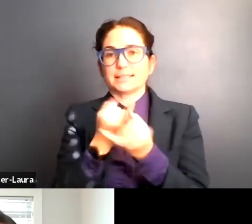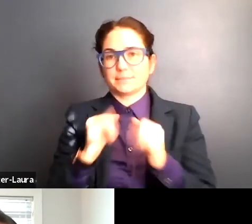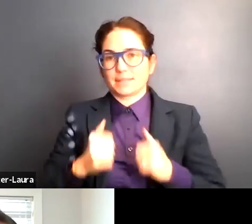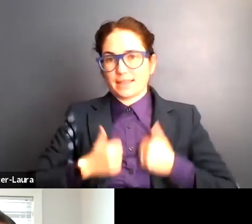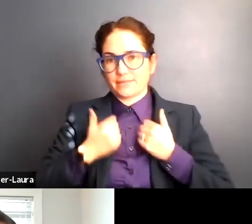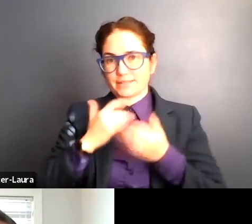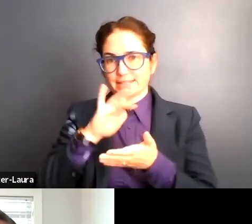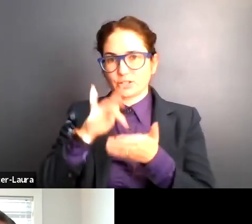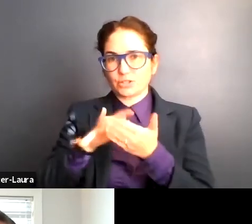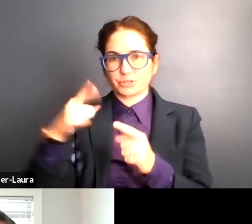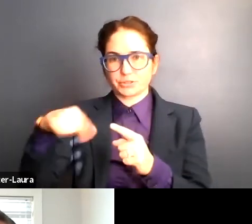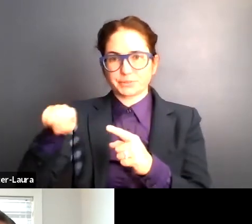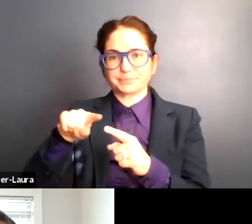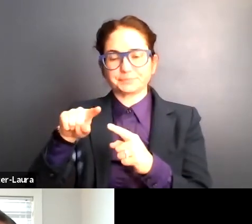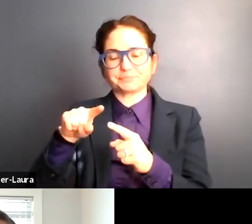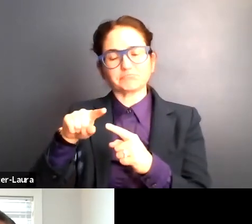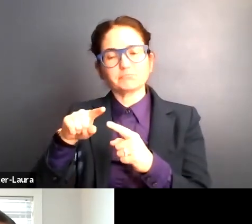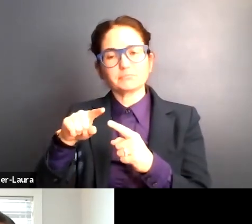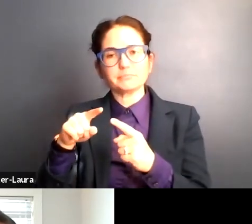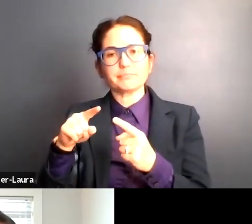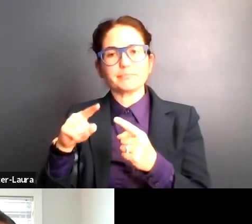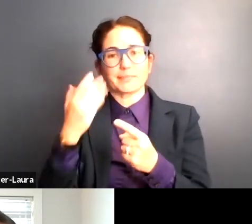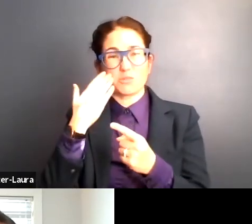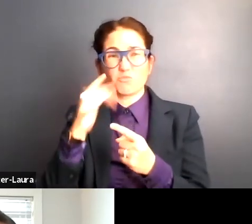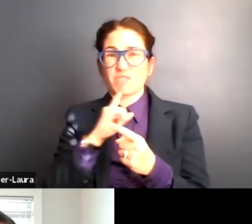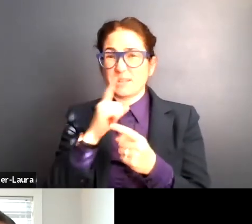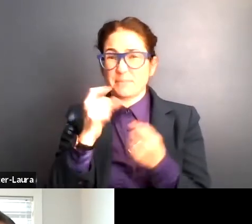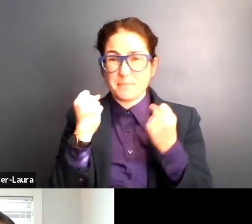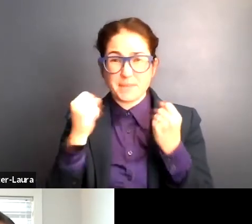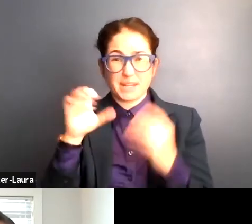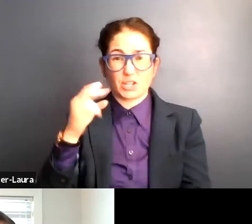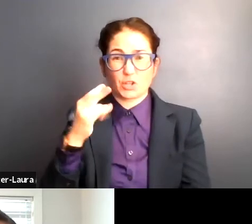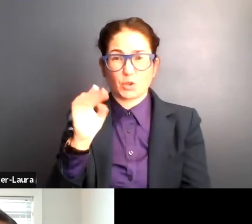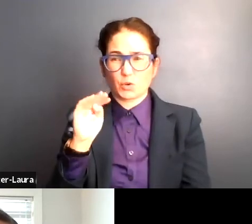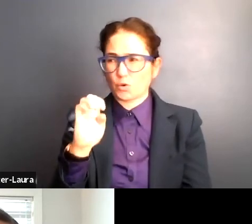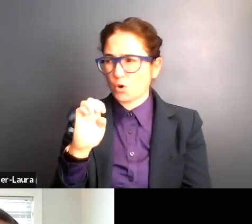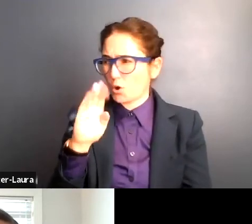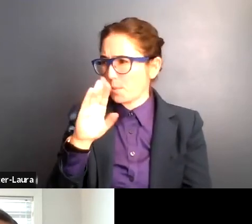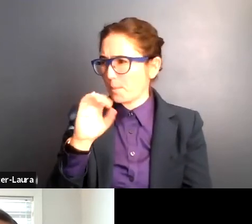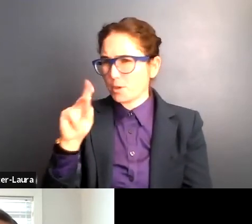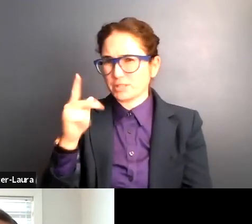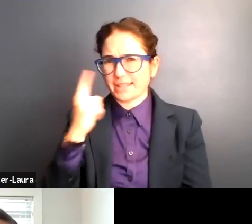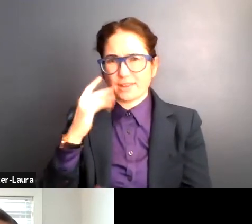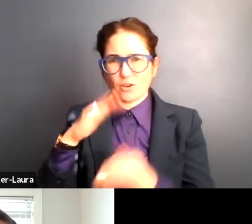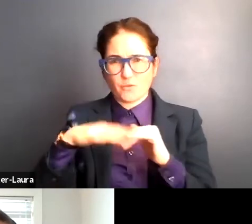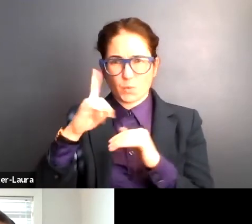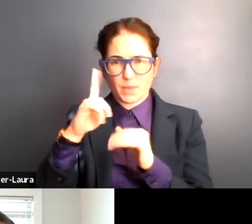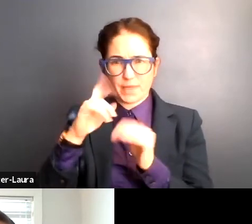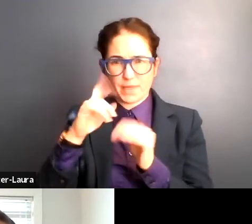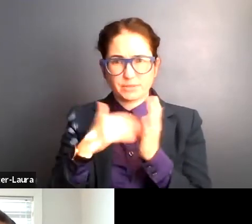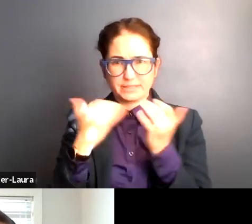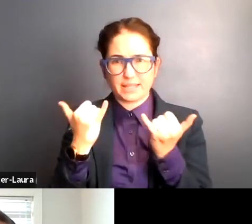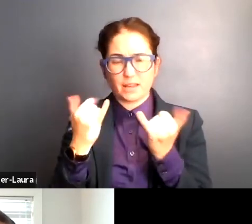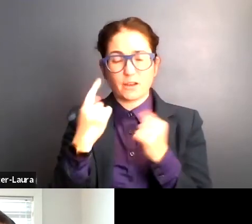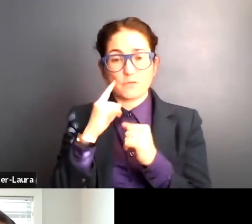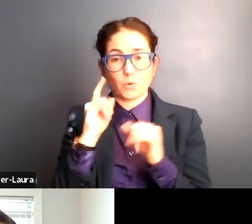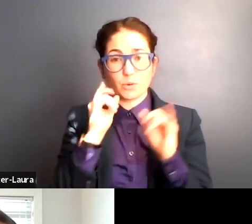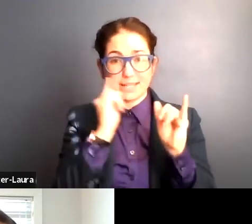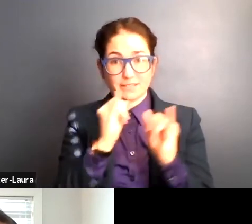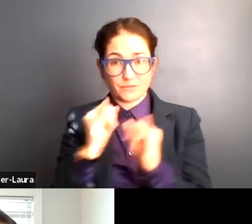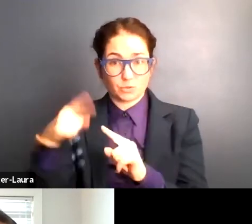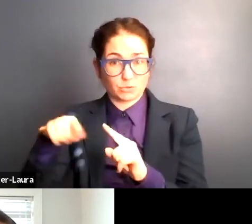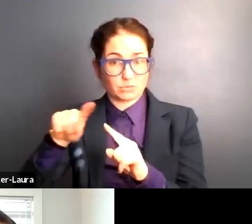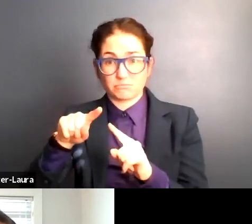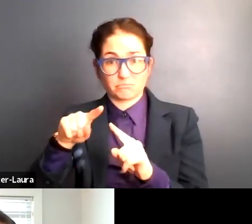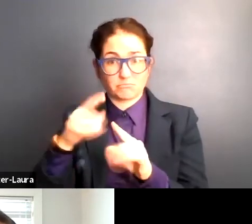um, a number of hundreds of Chromebooks. I actually think it's in the thousands now for individuals that otherwise would not